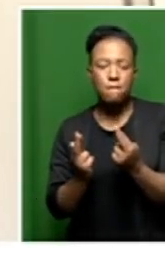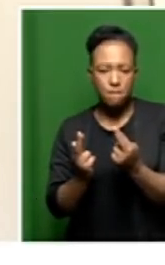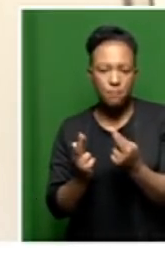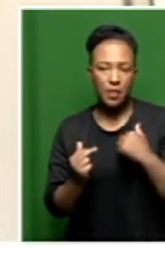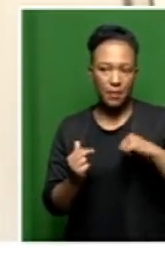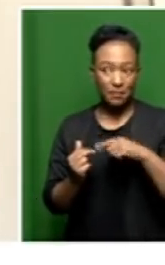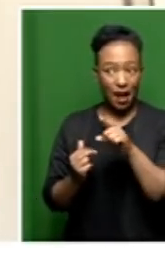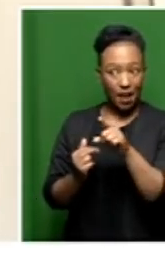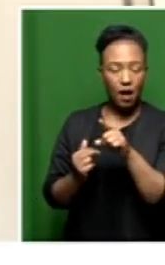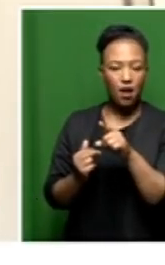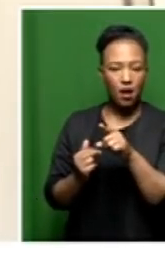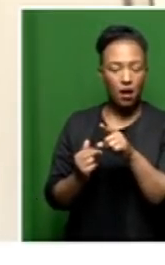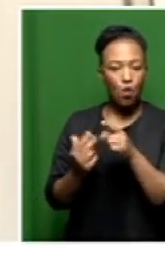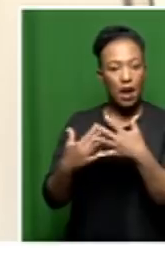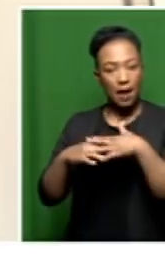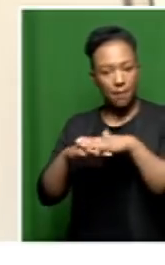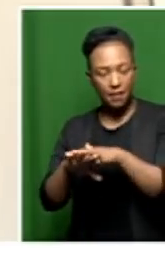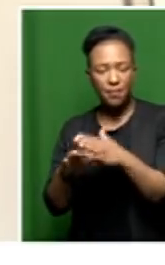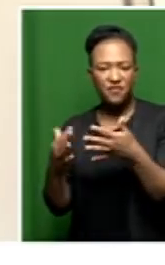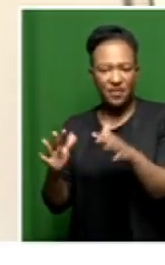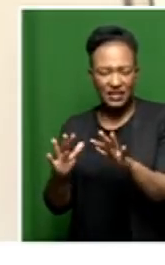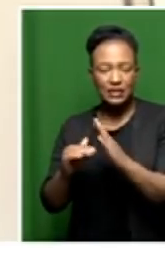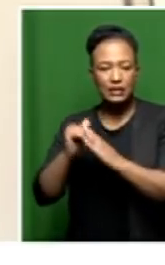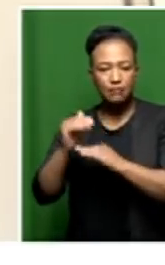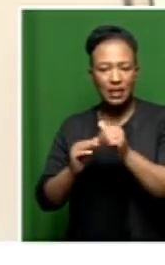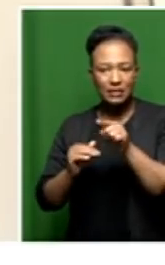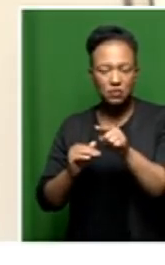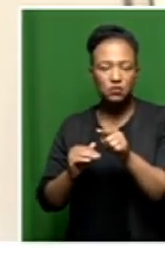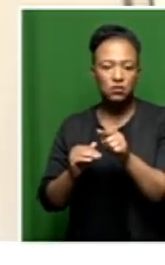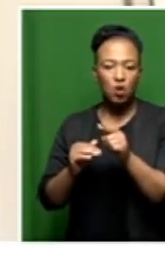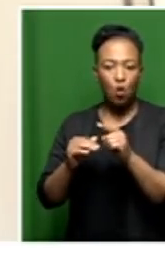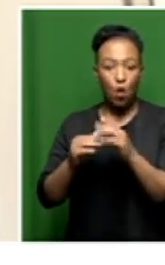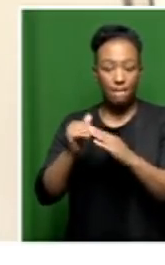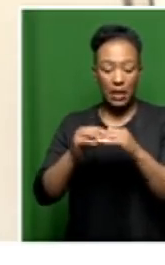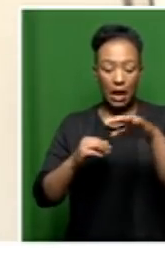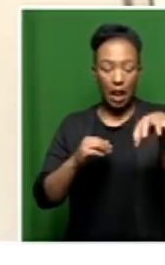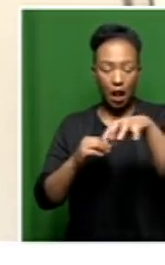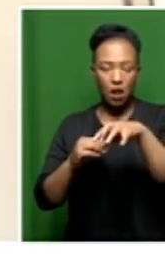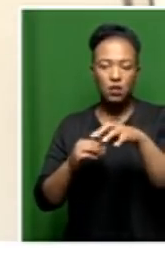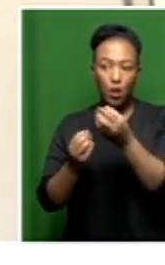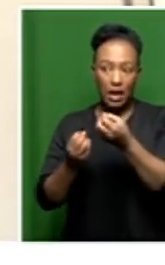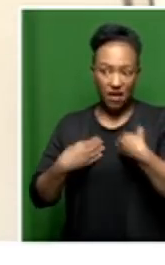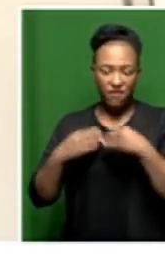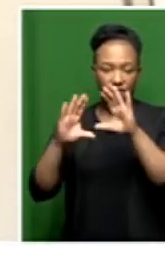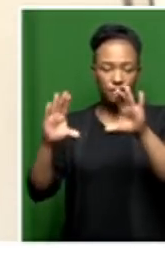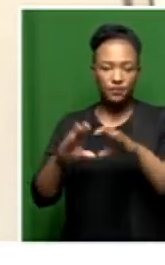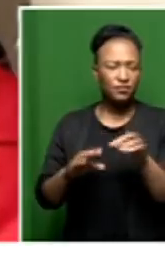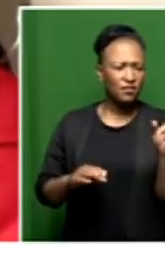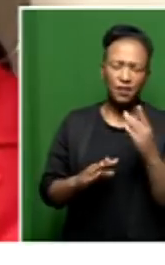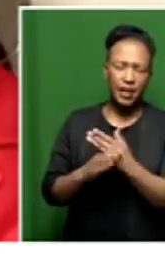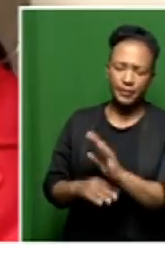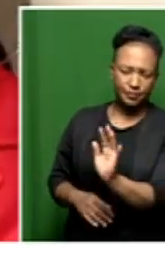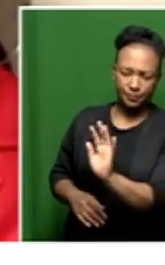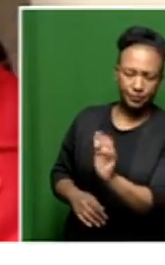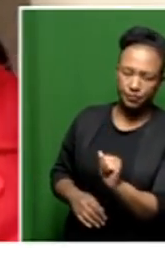municipality that has implemented or built this building, they were going to give us the necessary documents. No, but based on what,